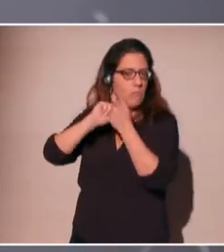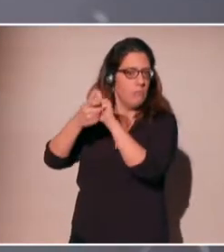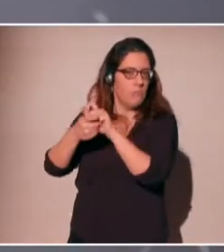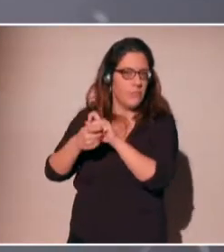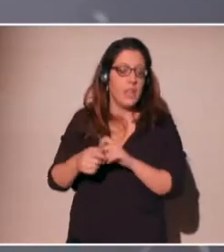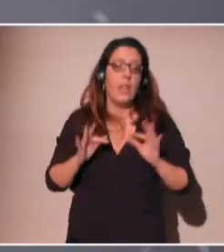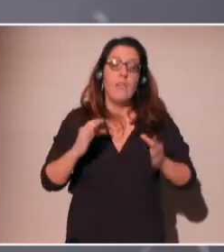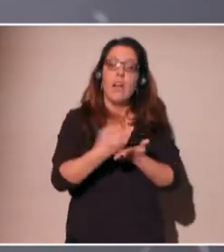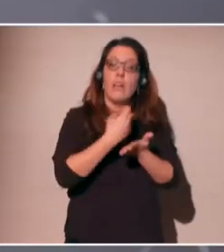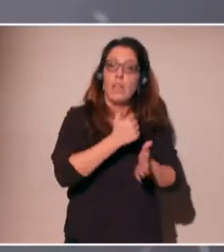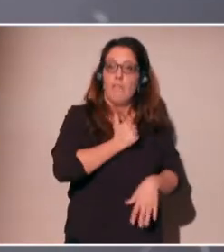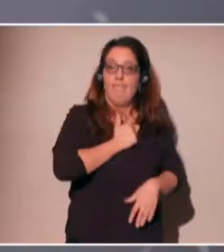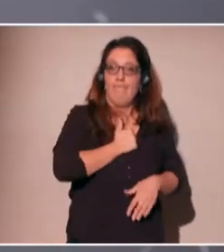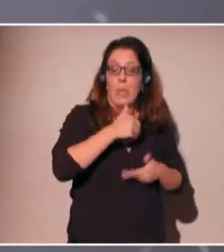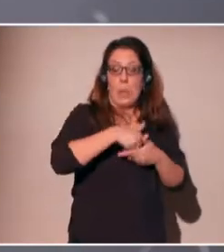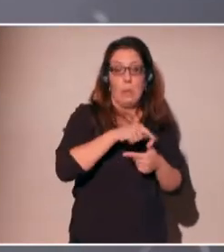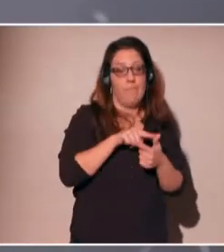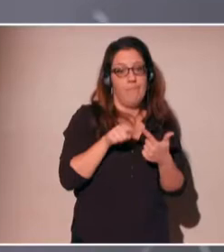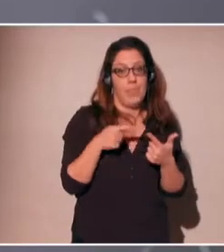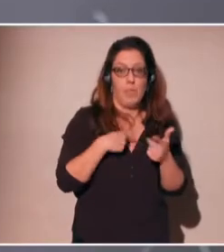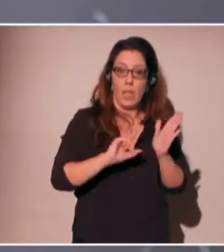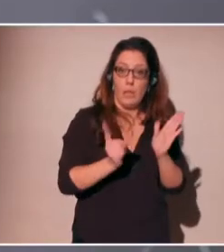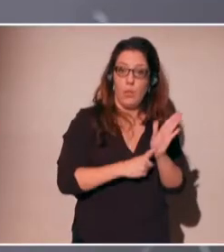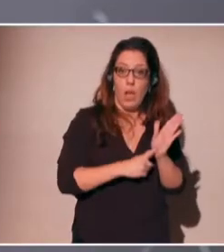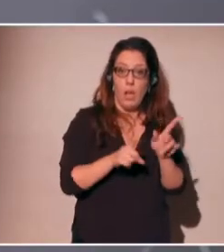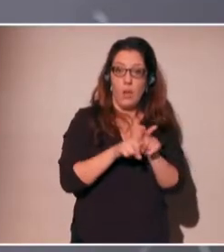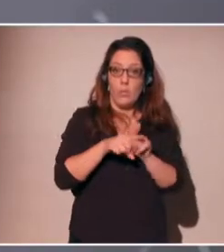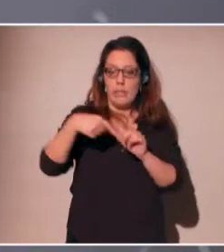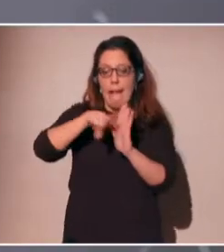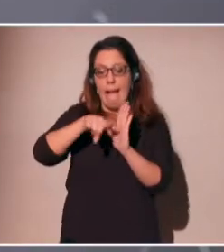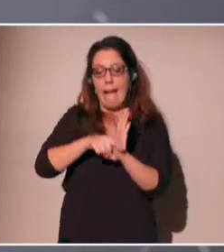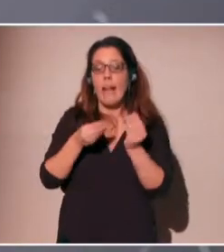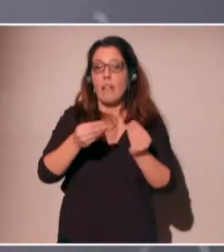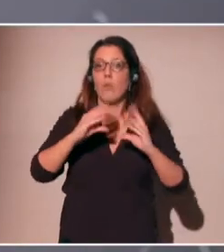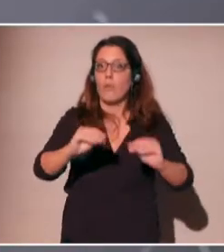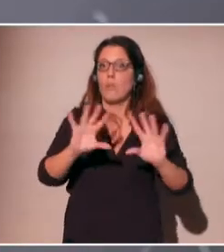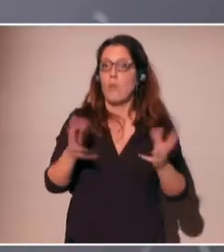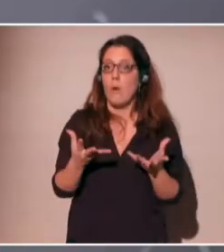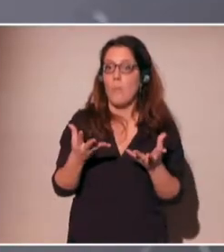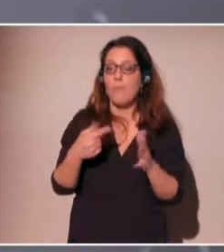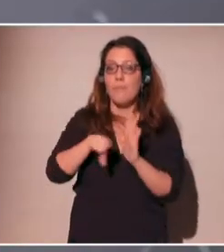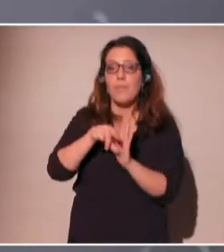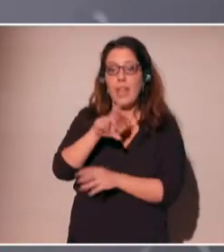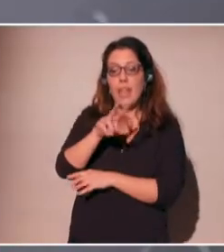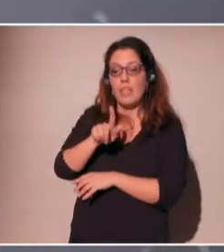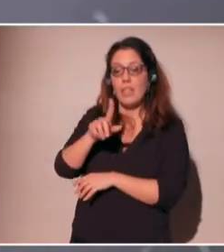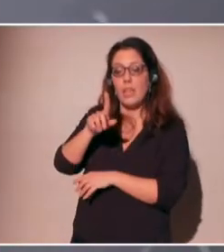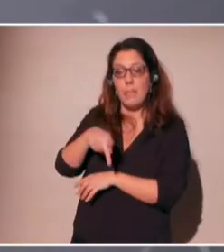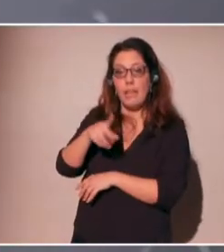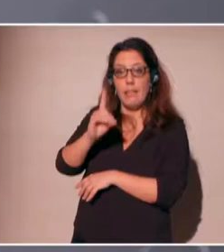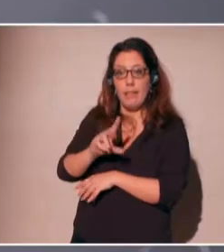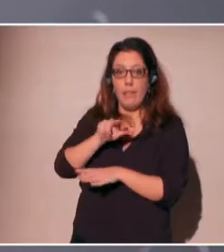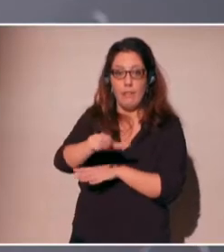to come back to personal data, you have obviously the right to use and also the